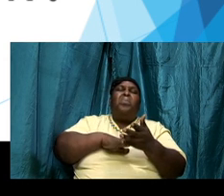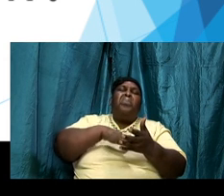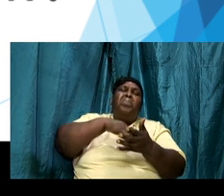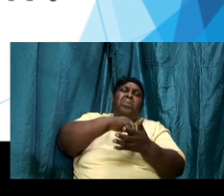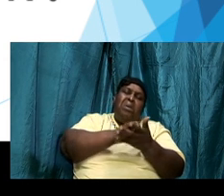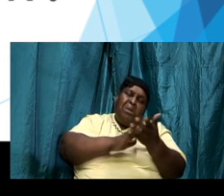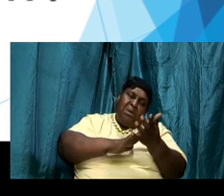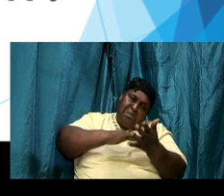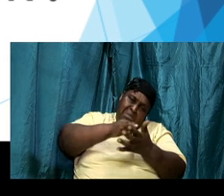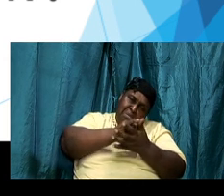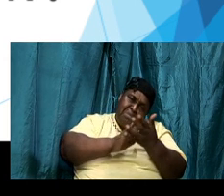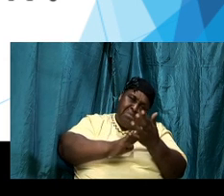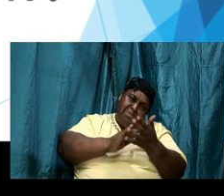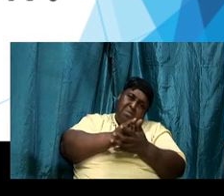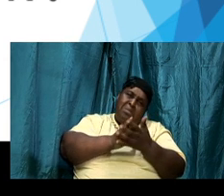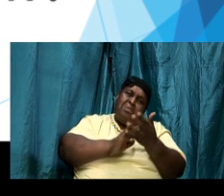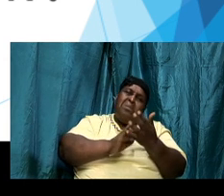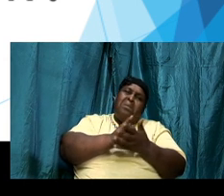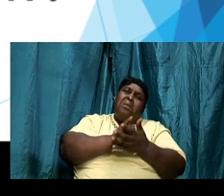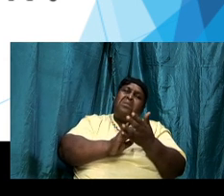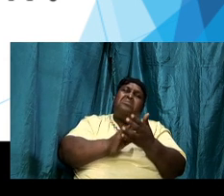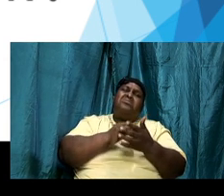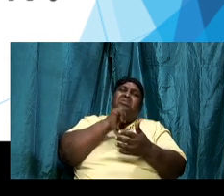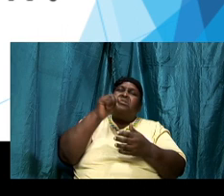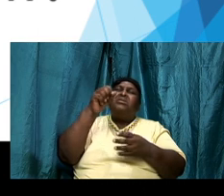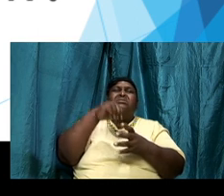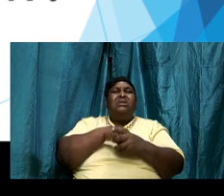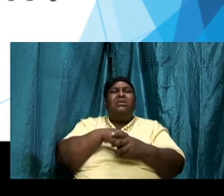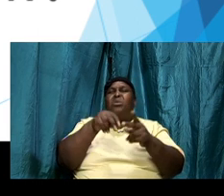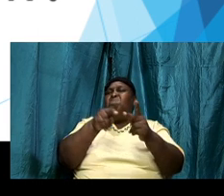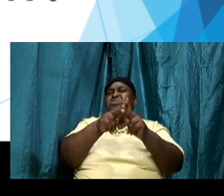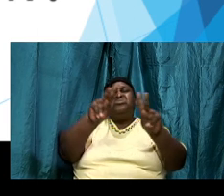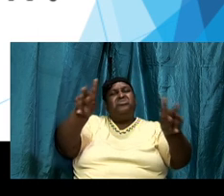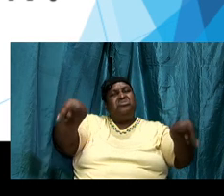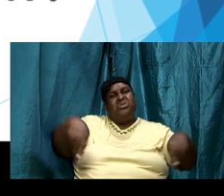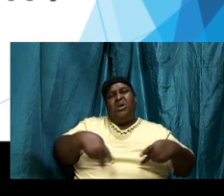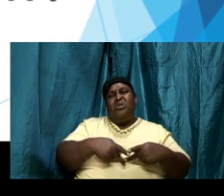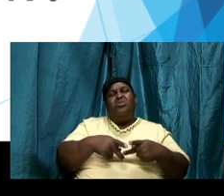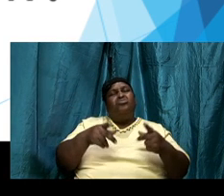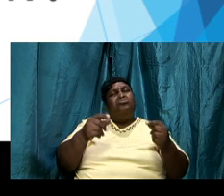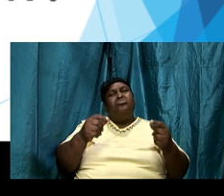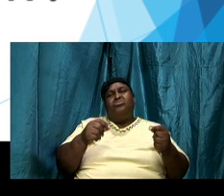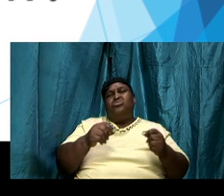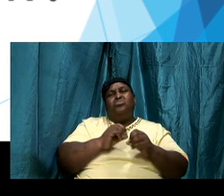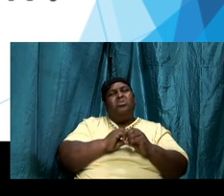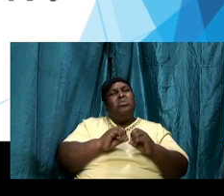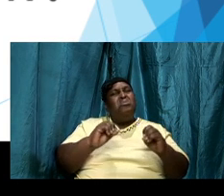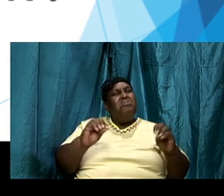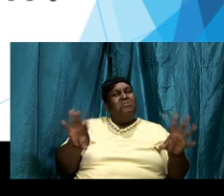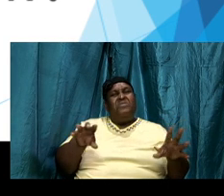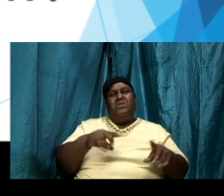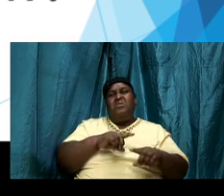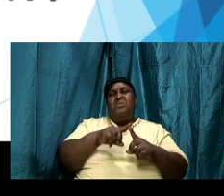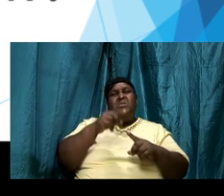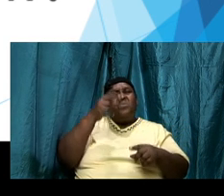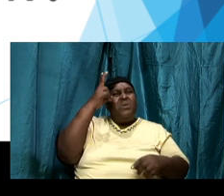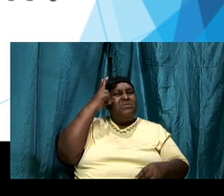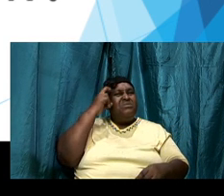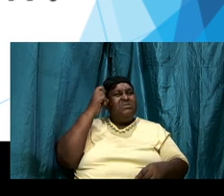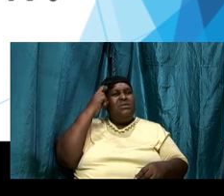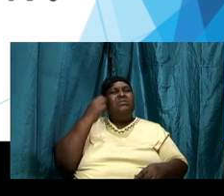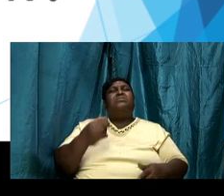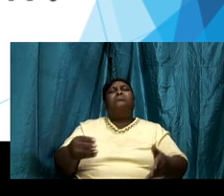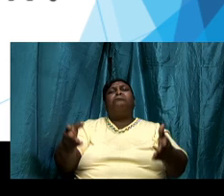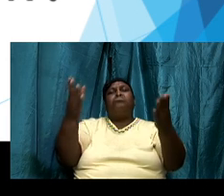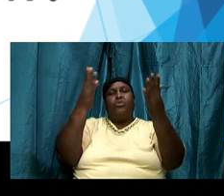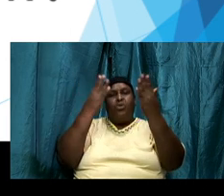for anything and I therefore again use the opportunity having said what I just said